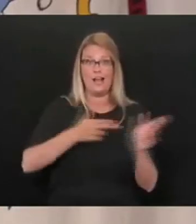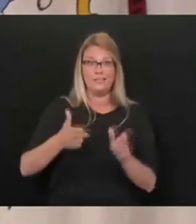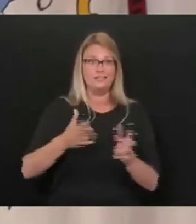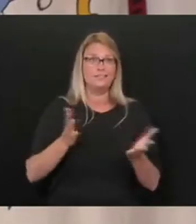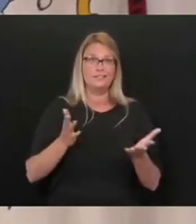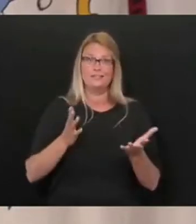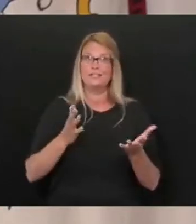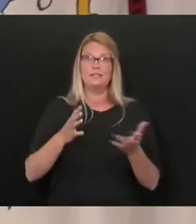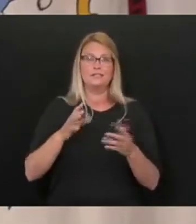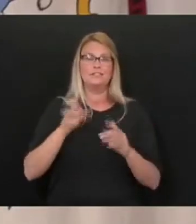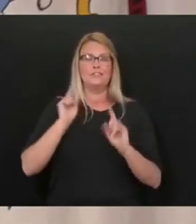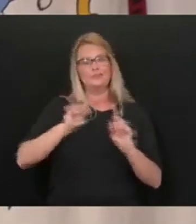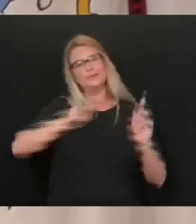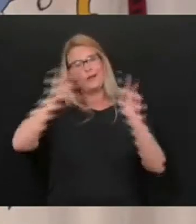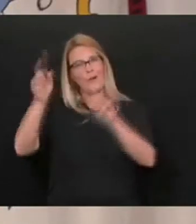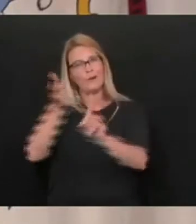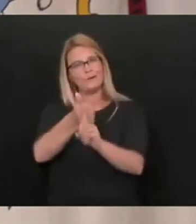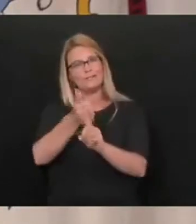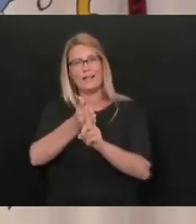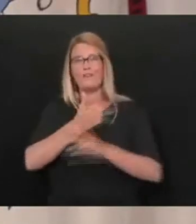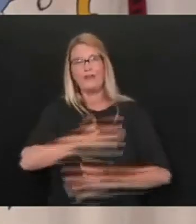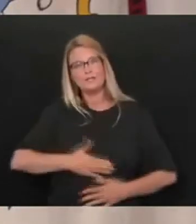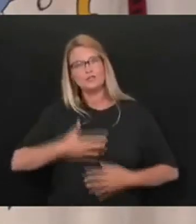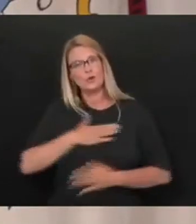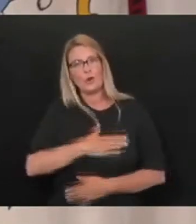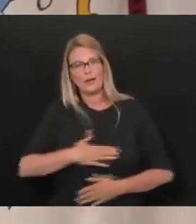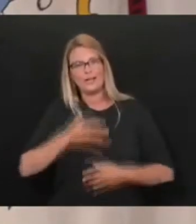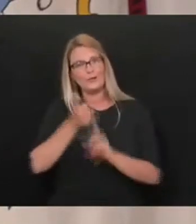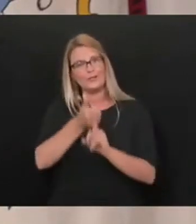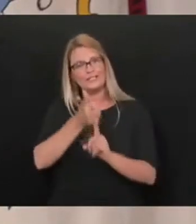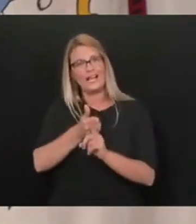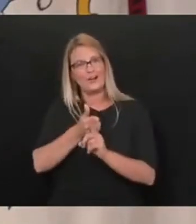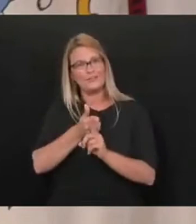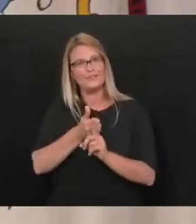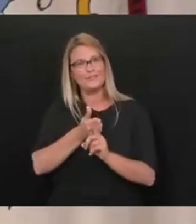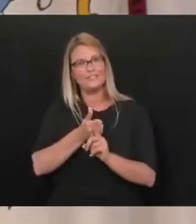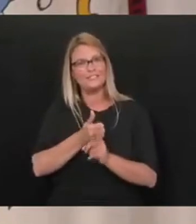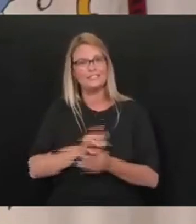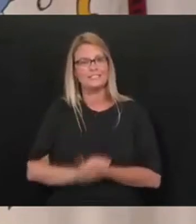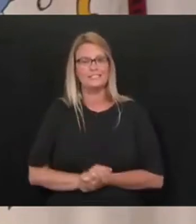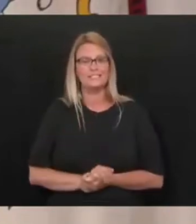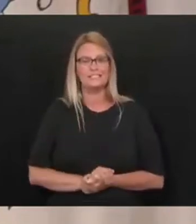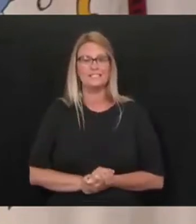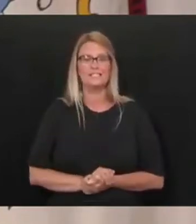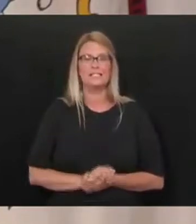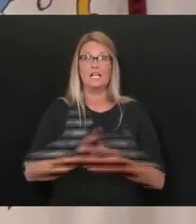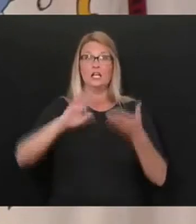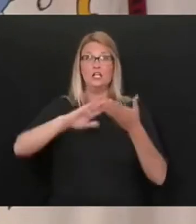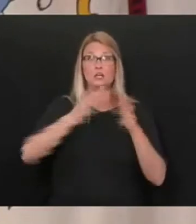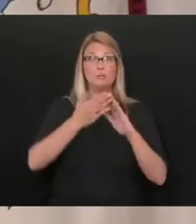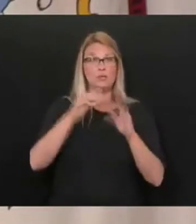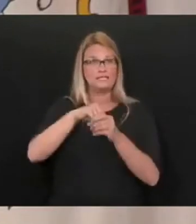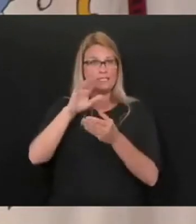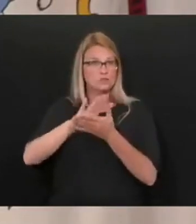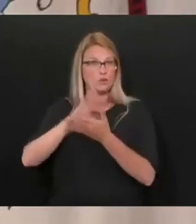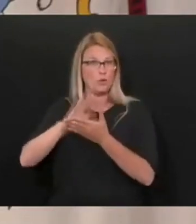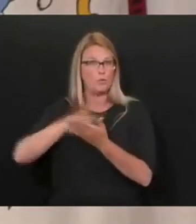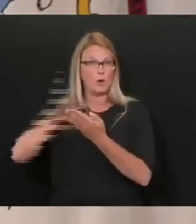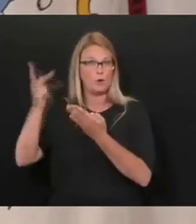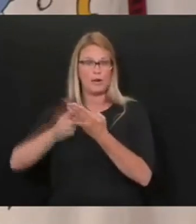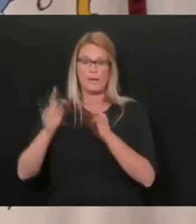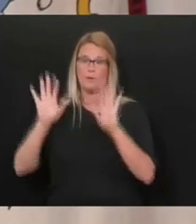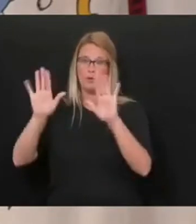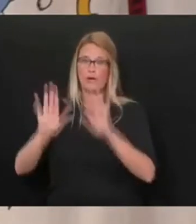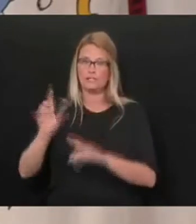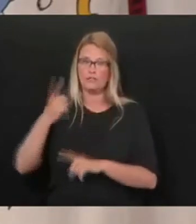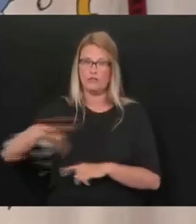It's a great, great, great time and enjoy yourselves. And congratulations again to communities and schools and all the good work they did.